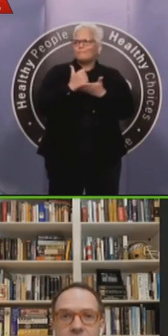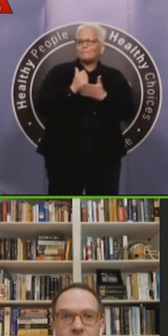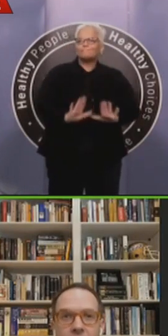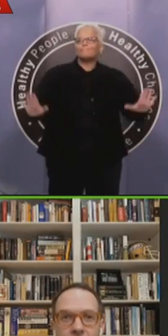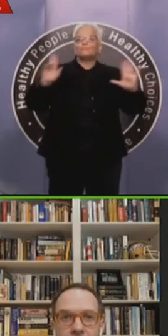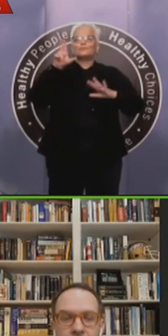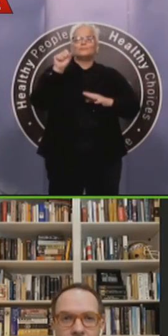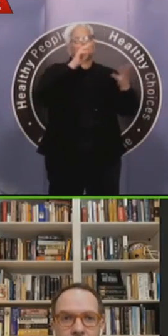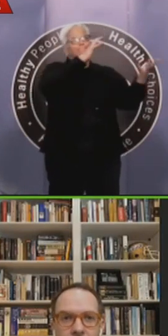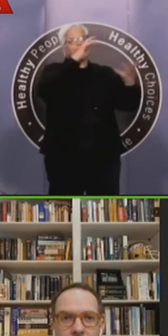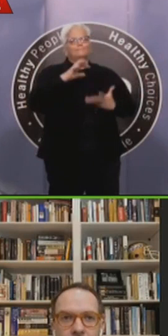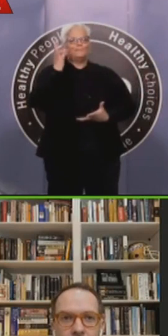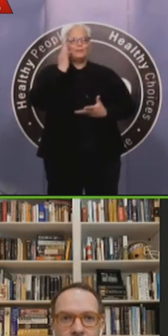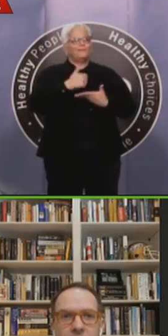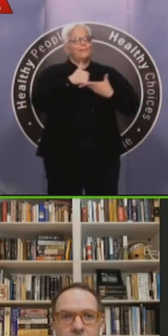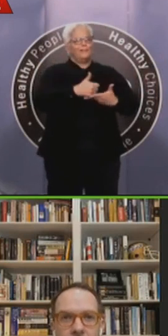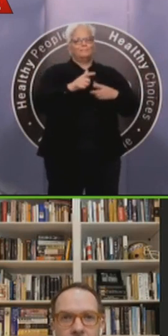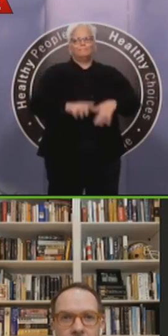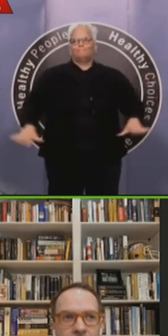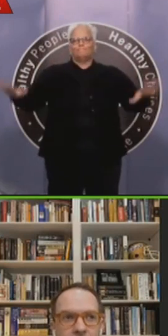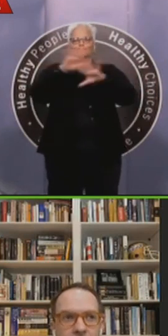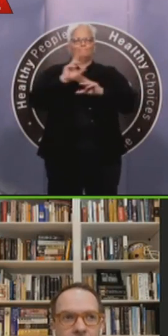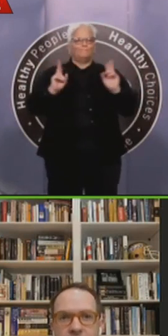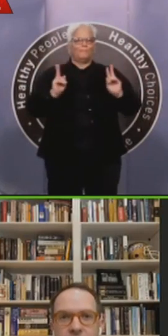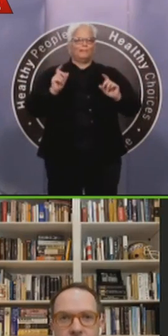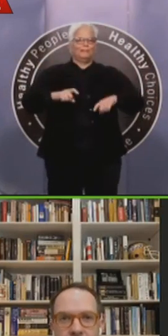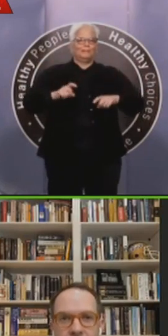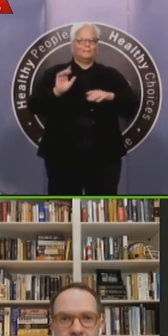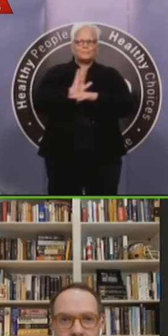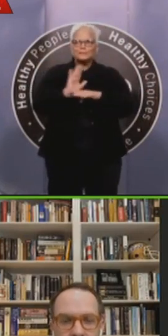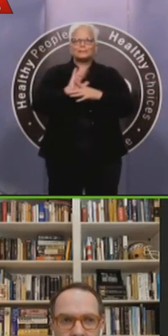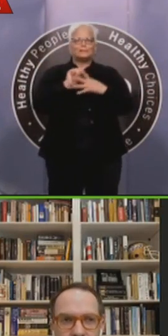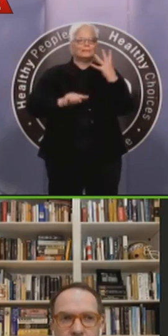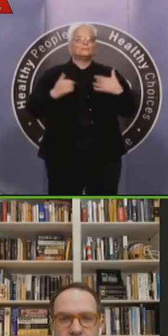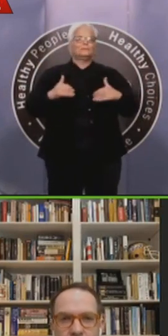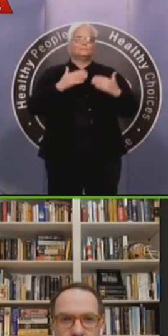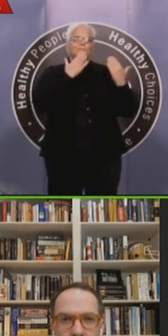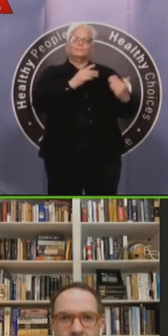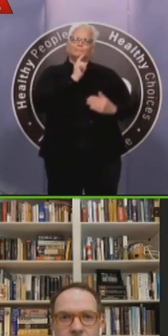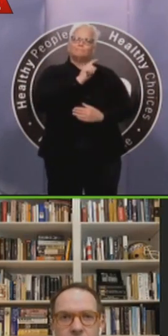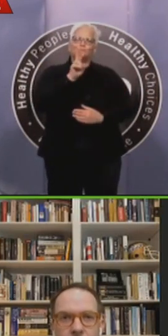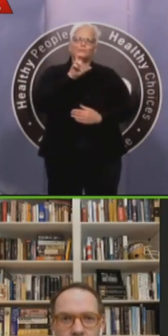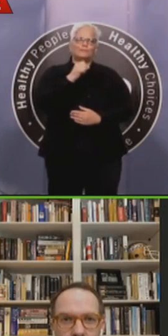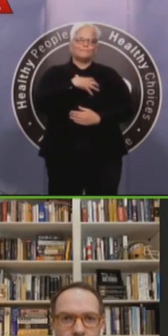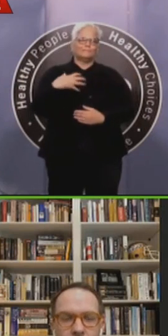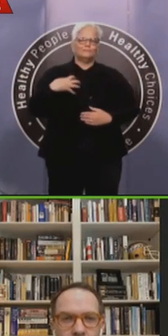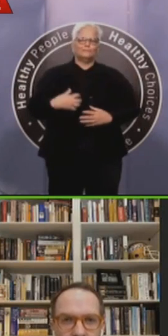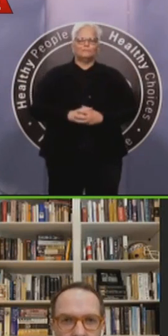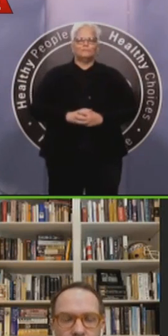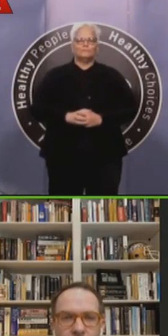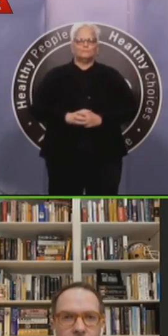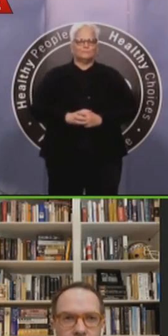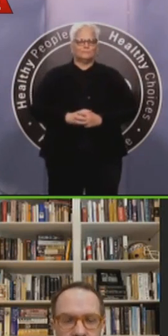honest answer on that is that we can get that we can start flipping, uh, the switch to go back to where we